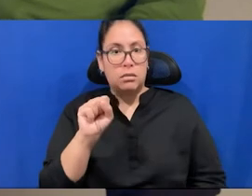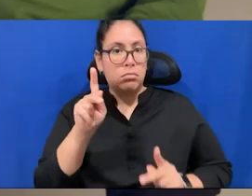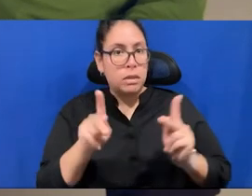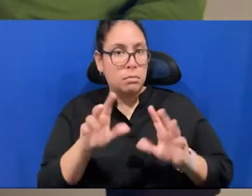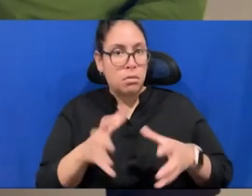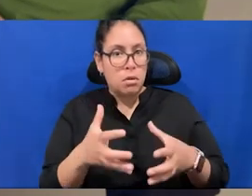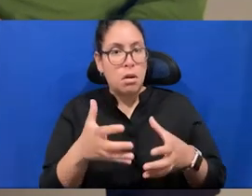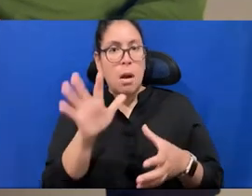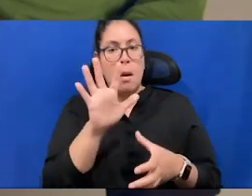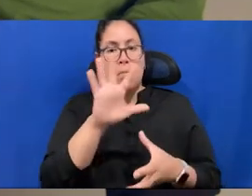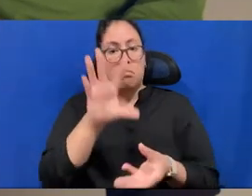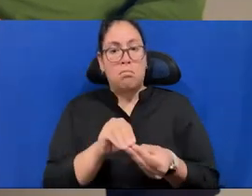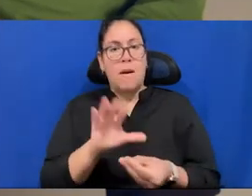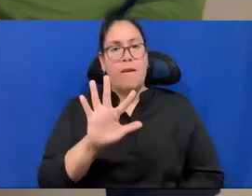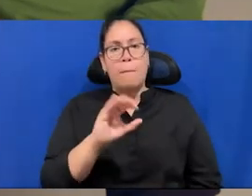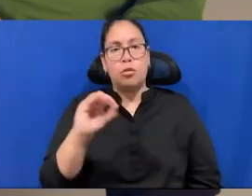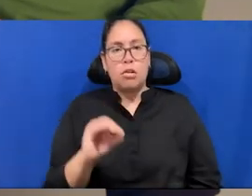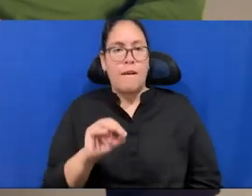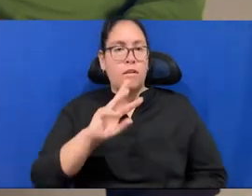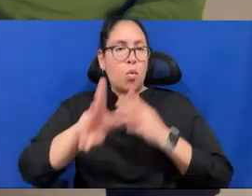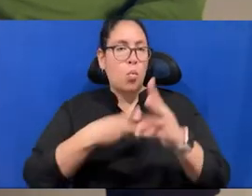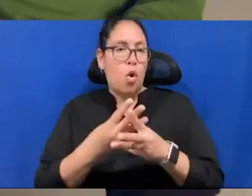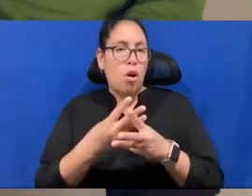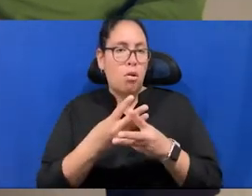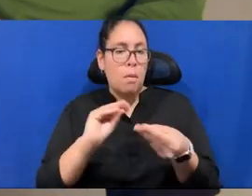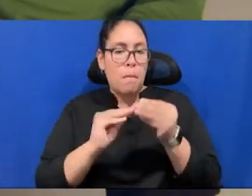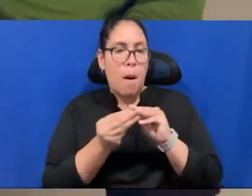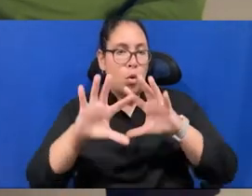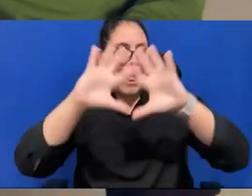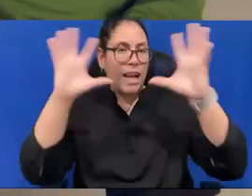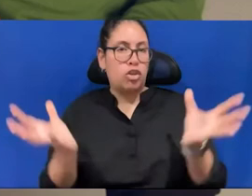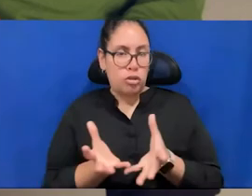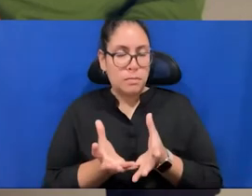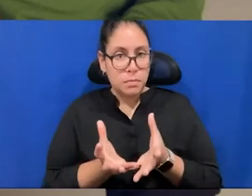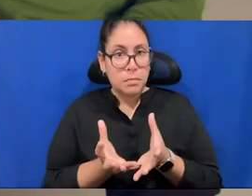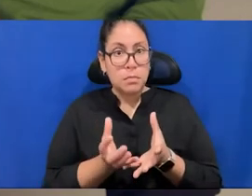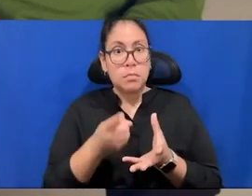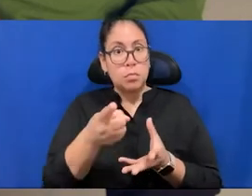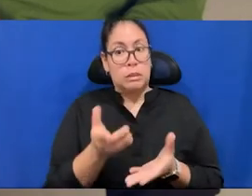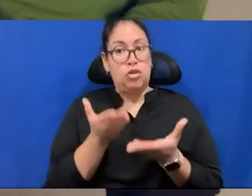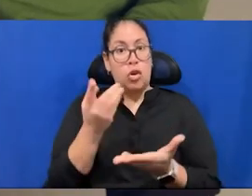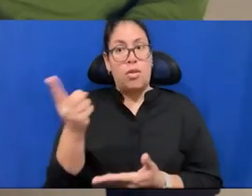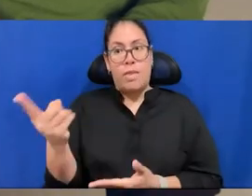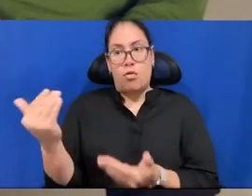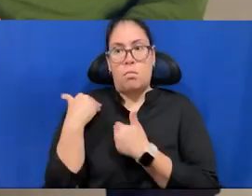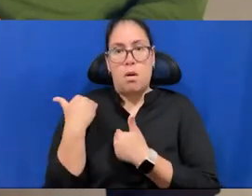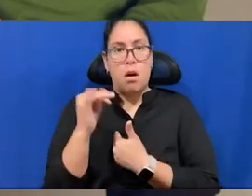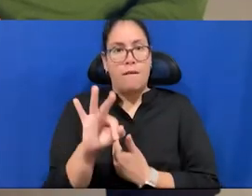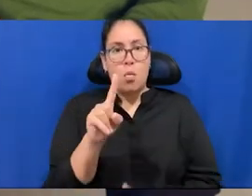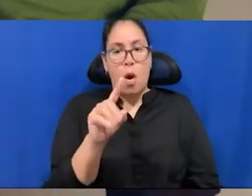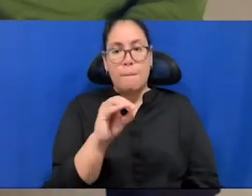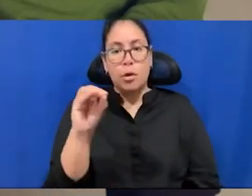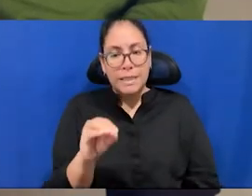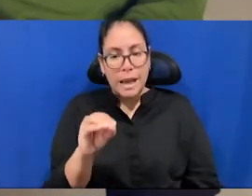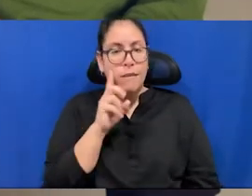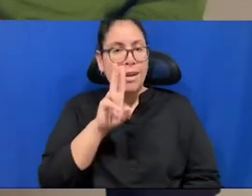And that you suggested during the conversation that they are responsible for what percentage of natural resources. Uh, and they